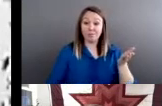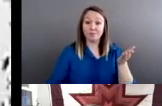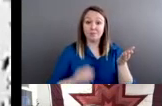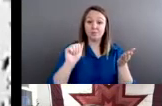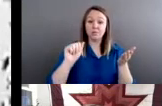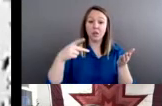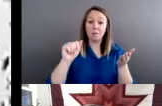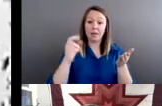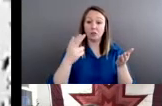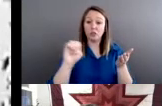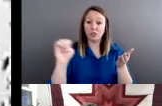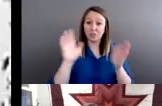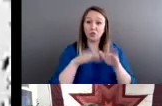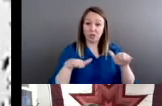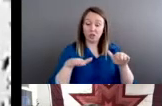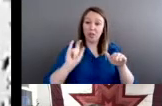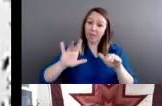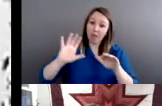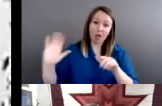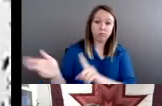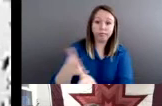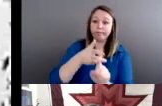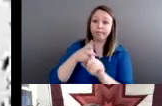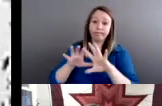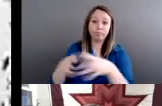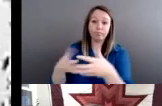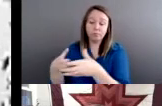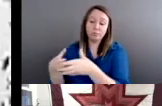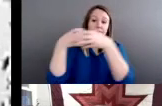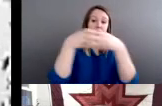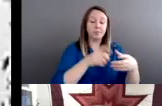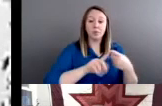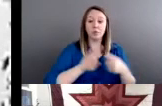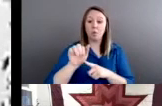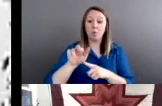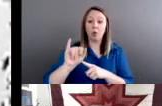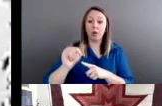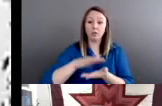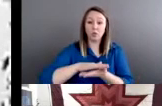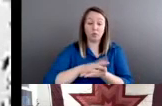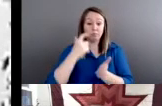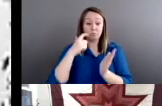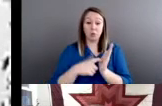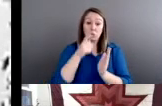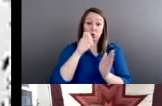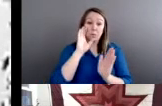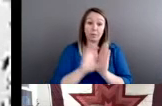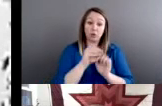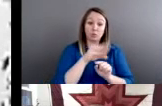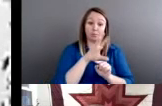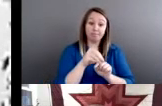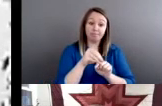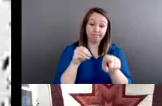that were rounded up to be taken to boarding schools. And you can see here who took the picture. Because many